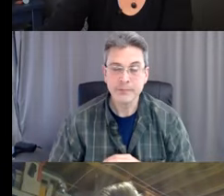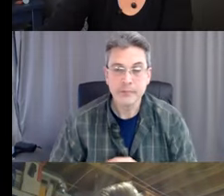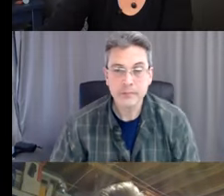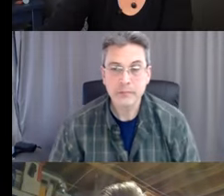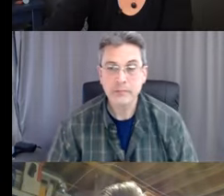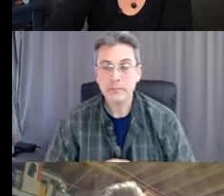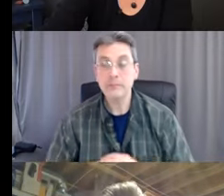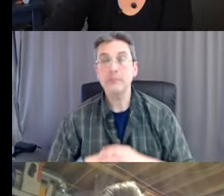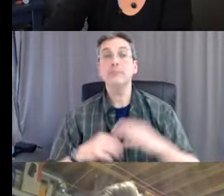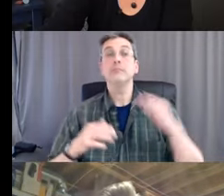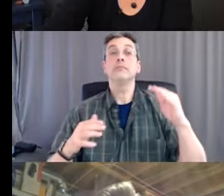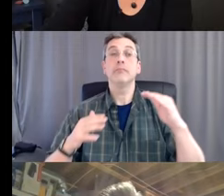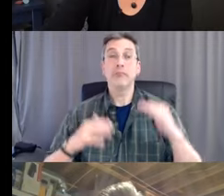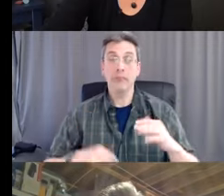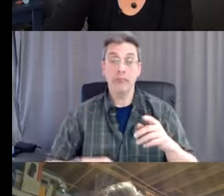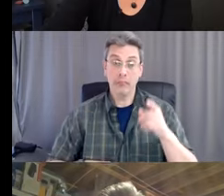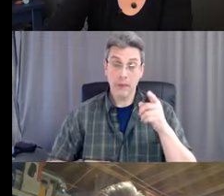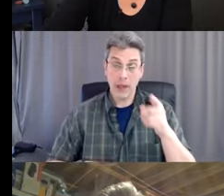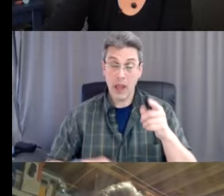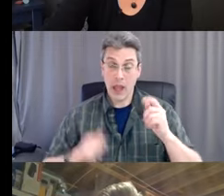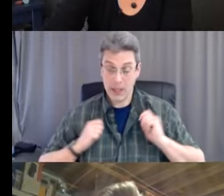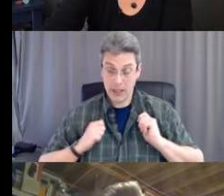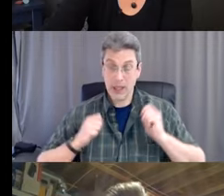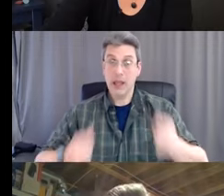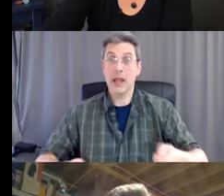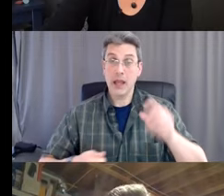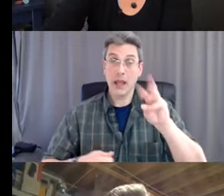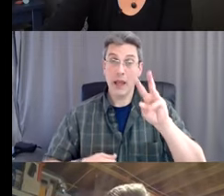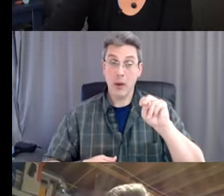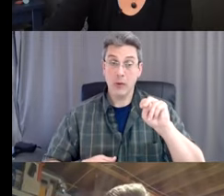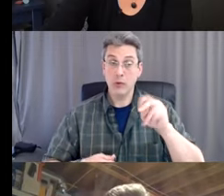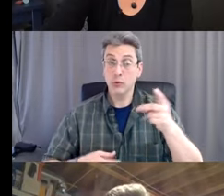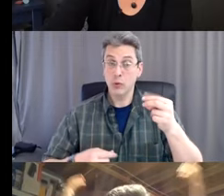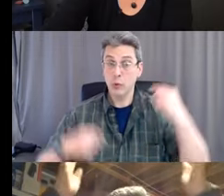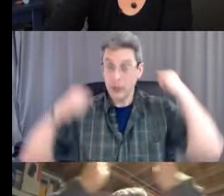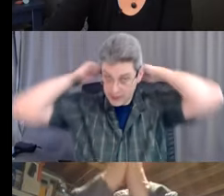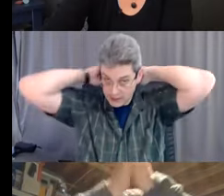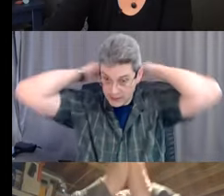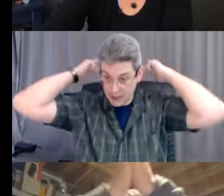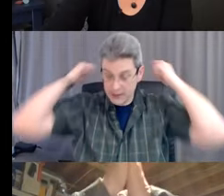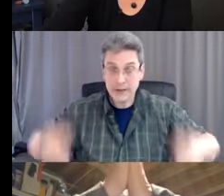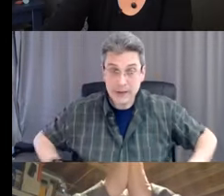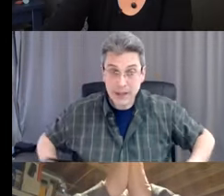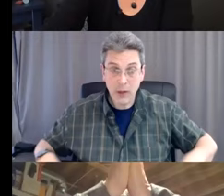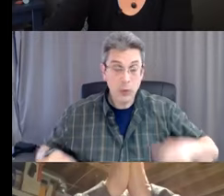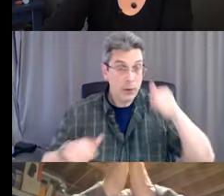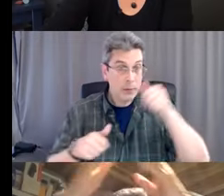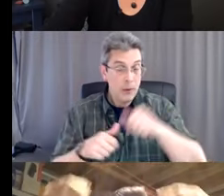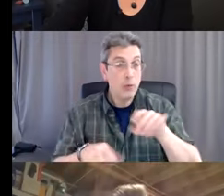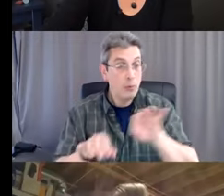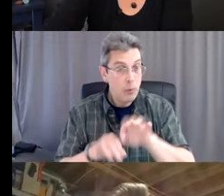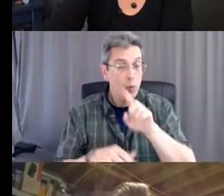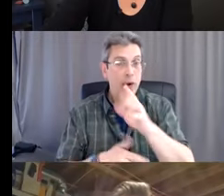So when you're going to take off your isolation gown, you unfasten the ties at the neck. Obviously, again, remember hand hygiene.